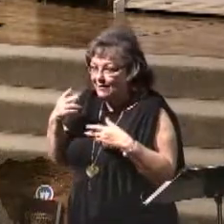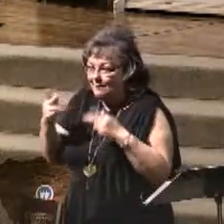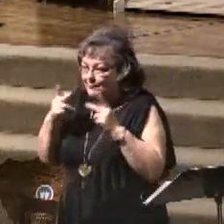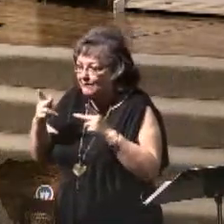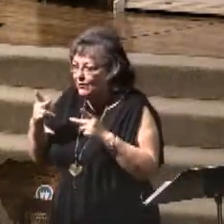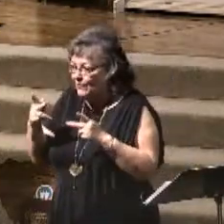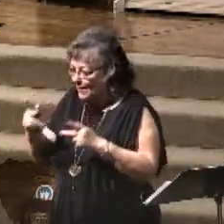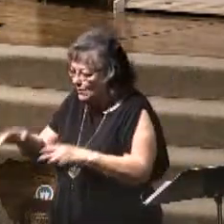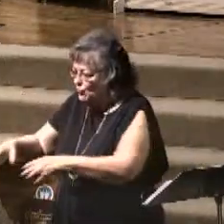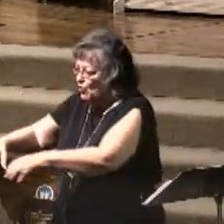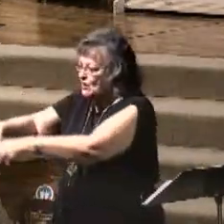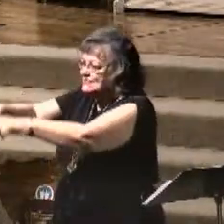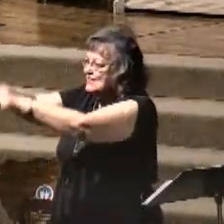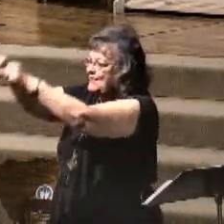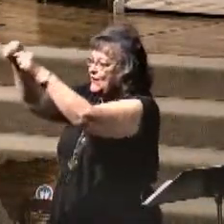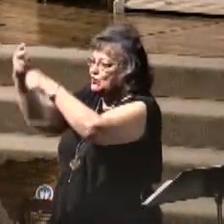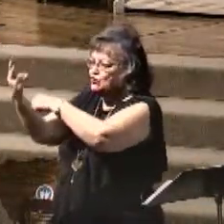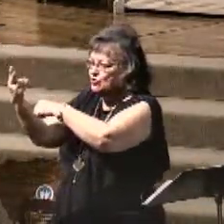them up to heaven.